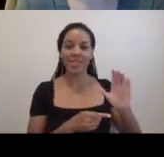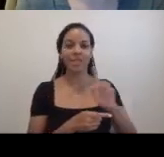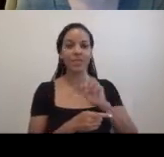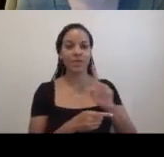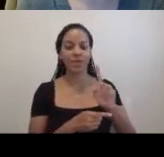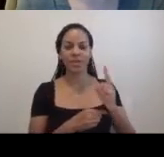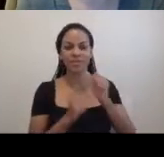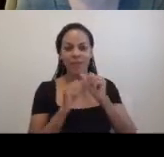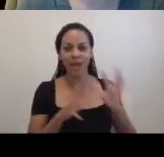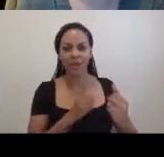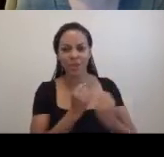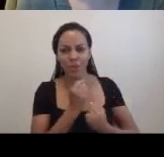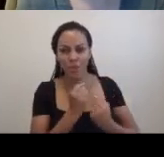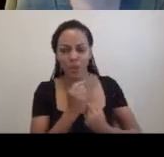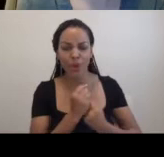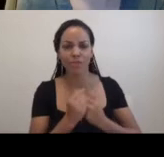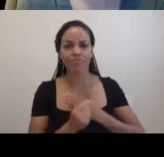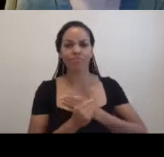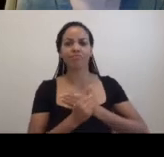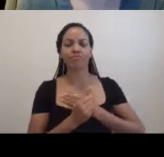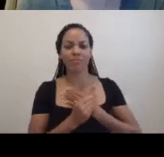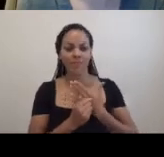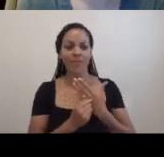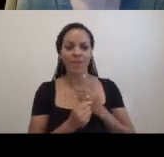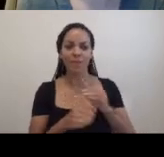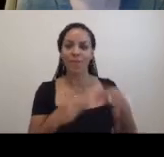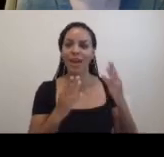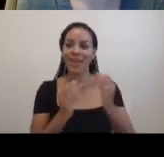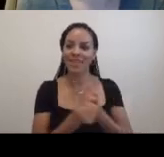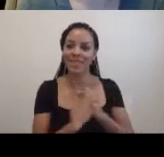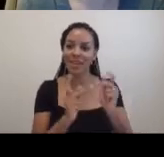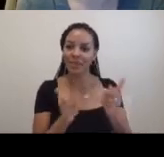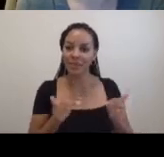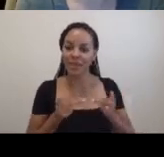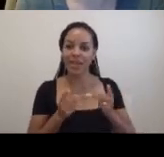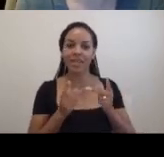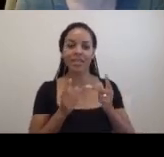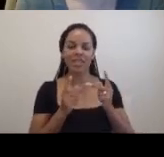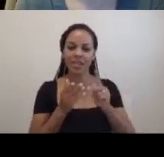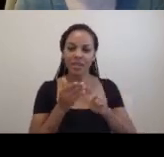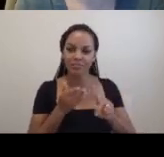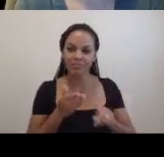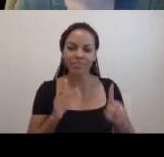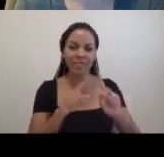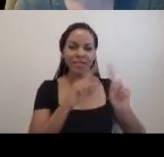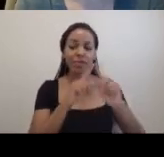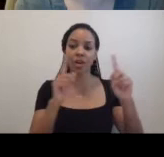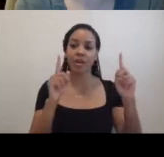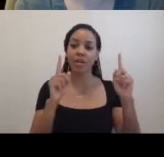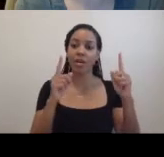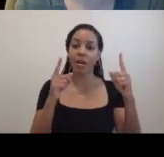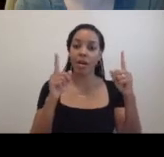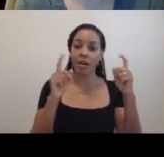amazing benefactor for whom it was named, provided a safe space to explore controversial and difficult issues. Out of that fellowship